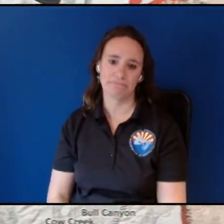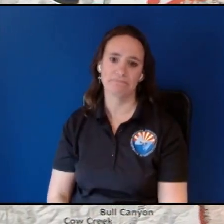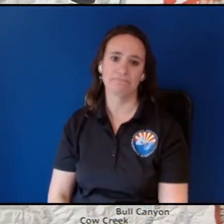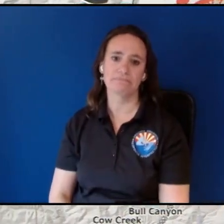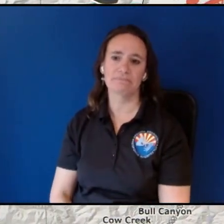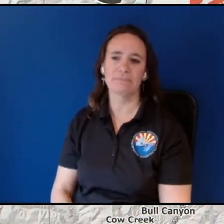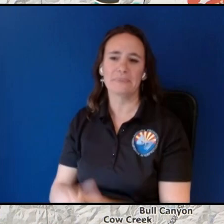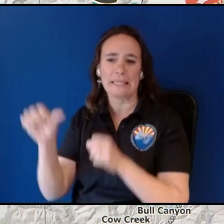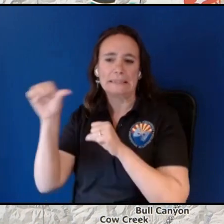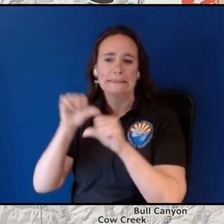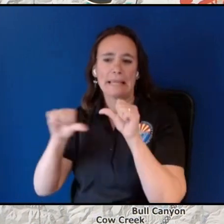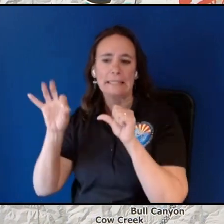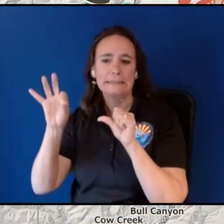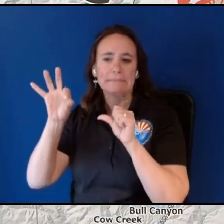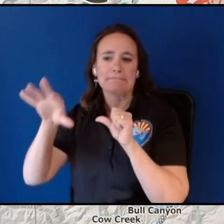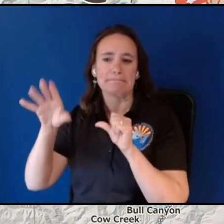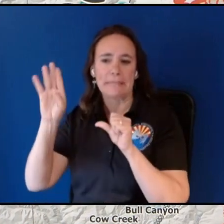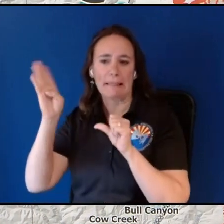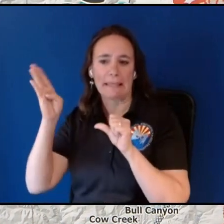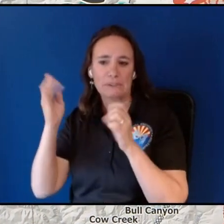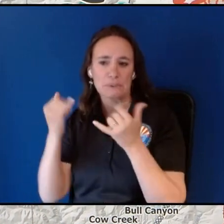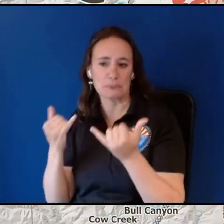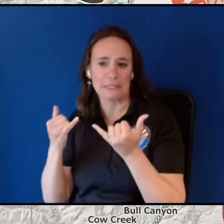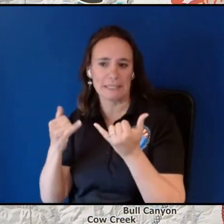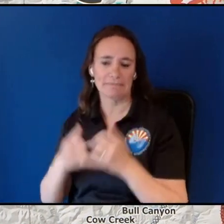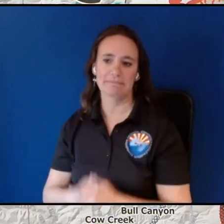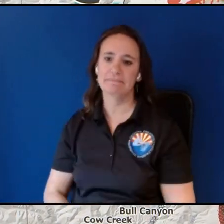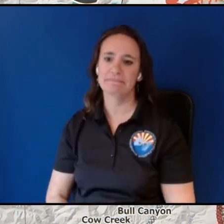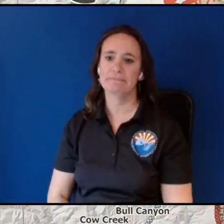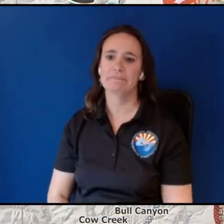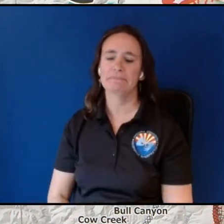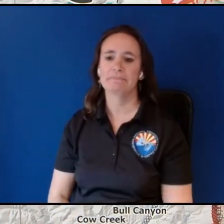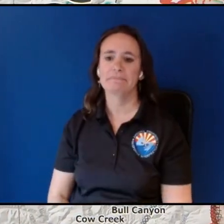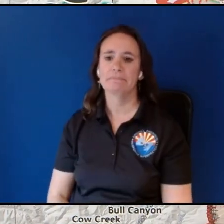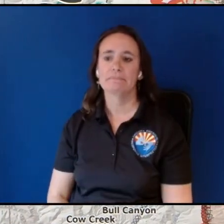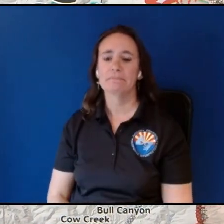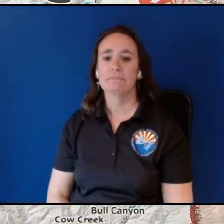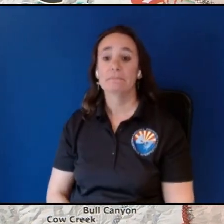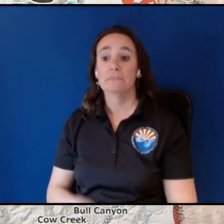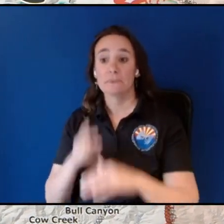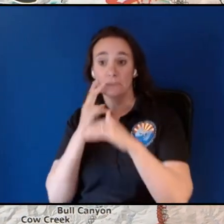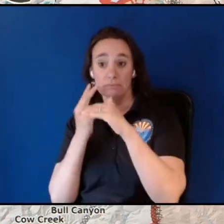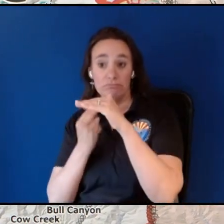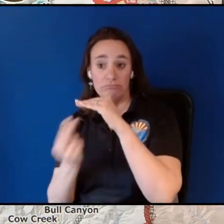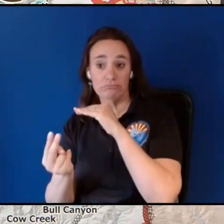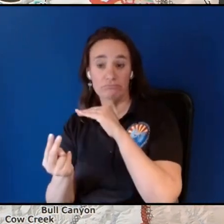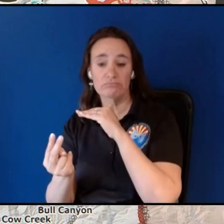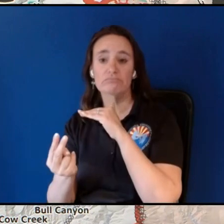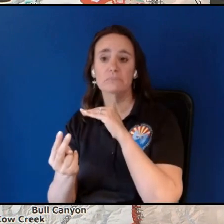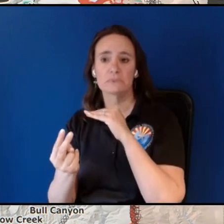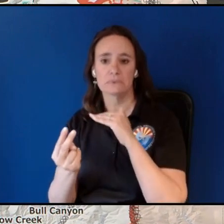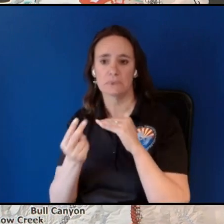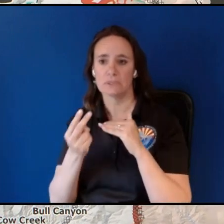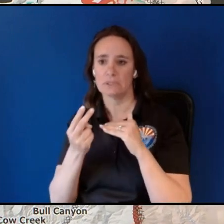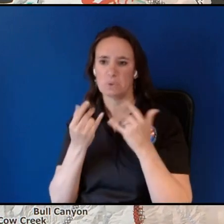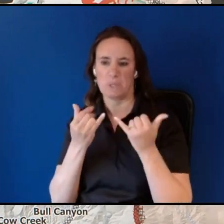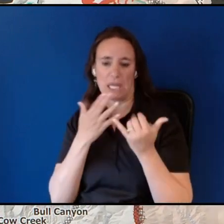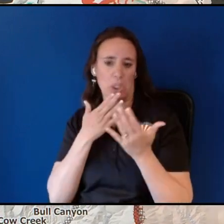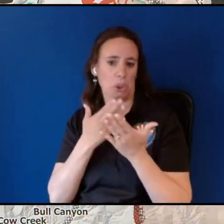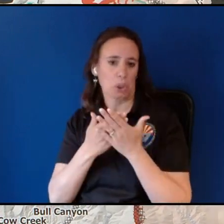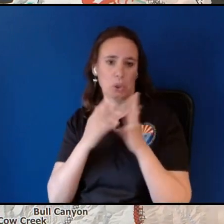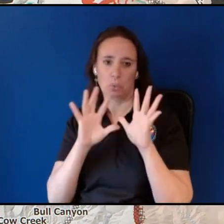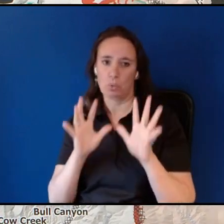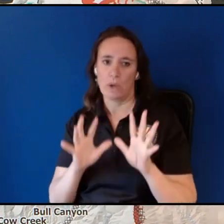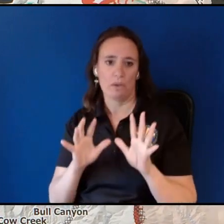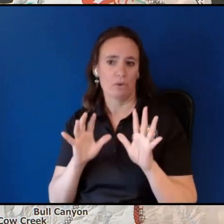tidbit for today looking at the forecast so today we have a pretty good quiet weather day all around which is